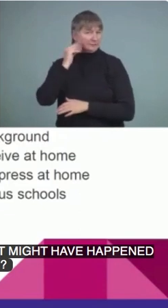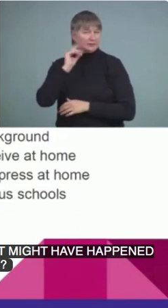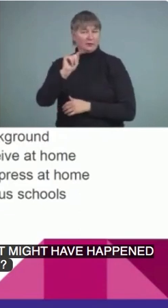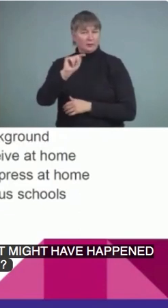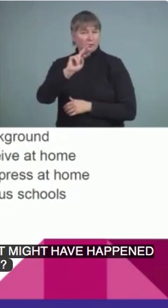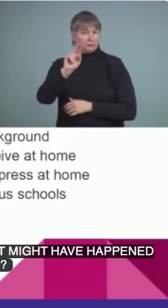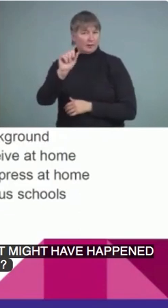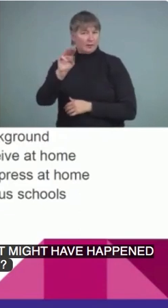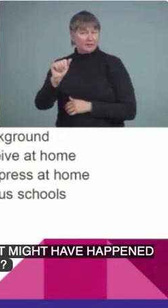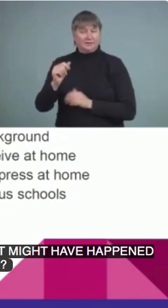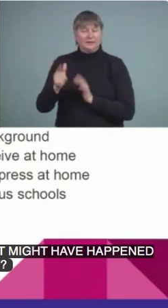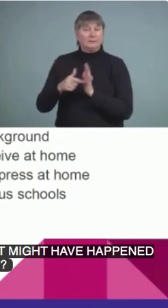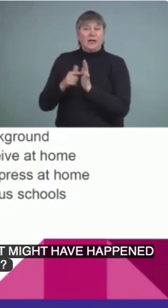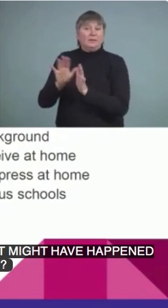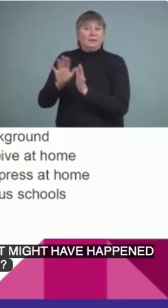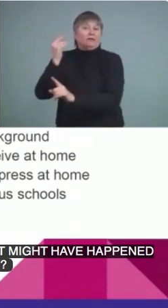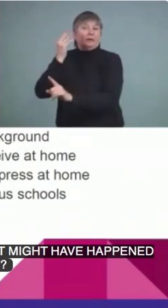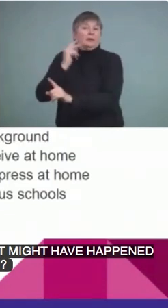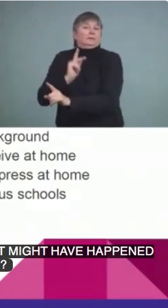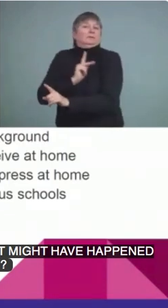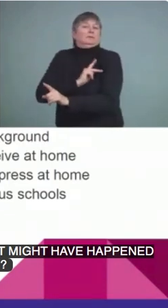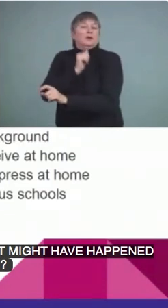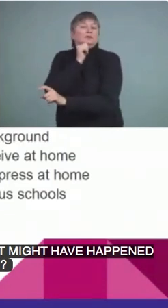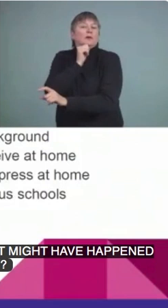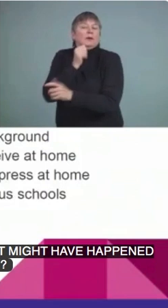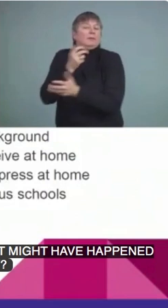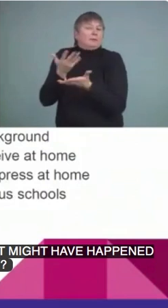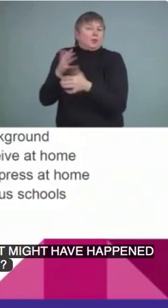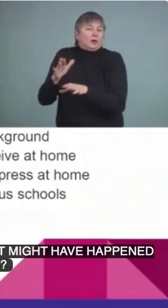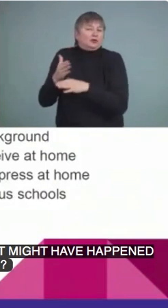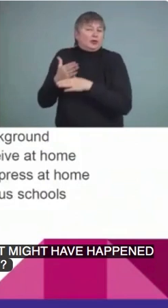personal to families, and they may or may not want to divulge at that time.